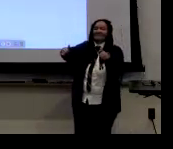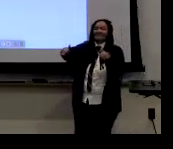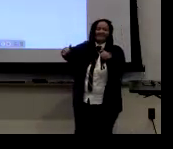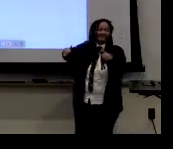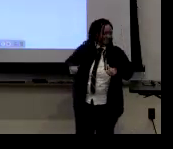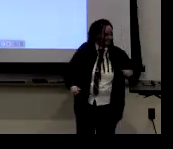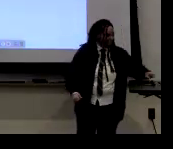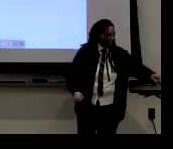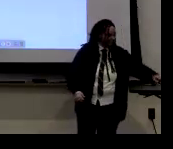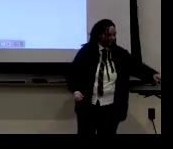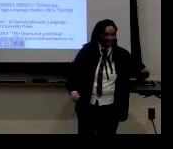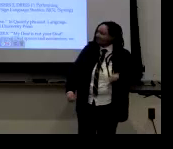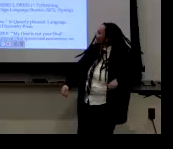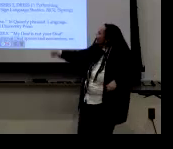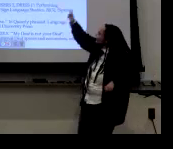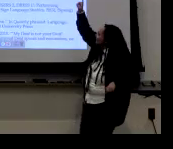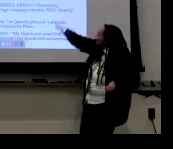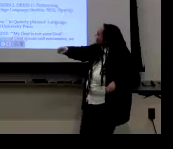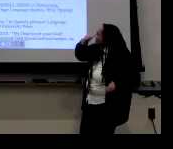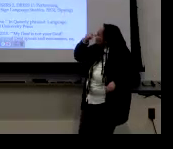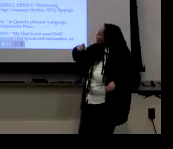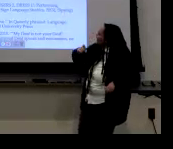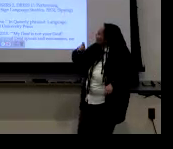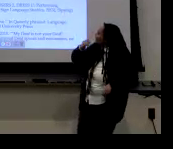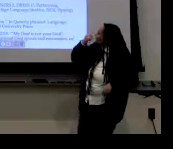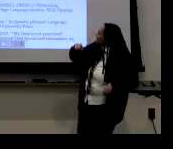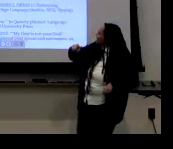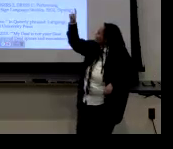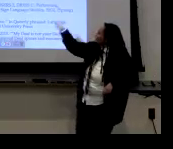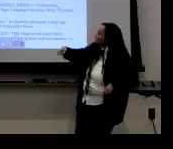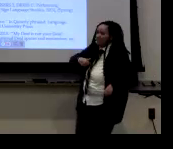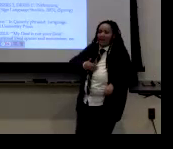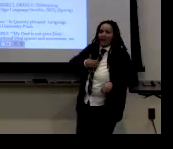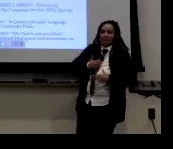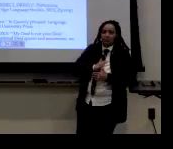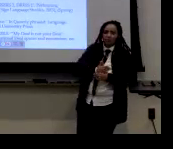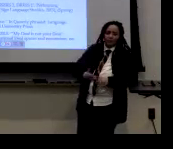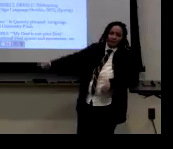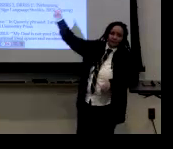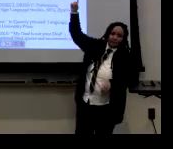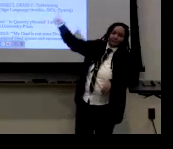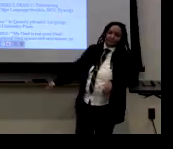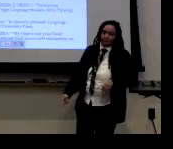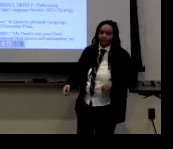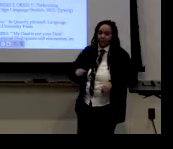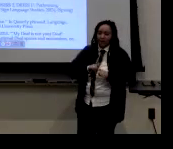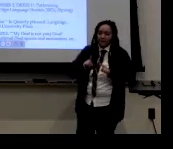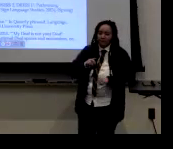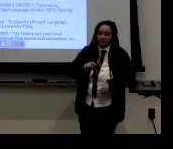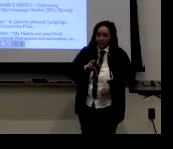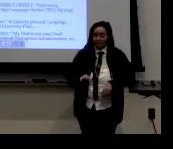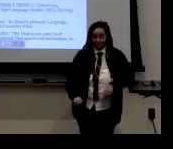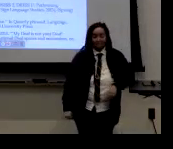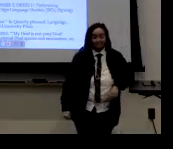So you need more information, I'm happy to share my